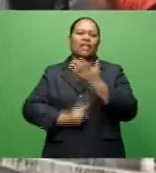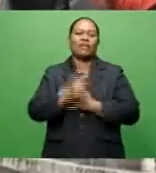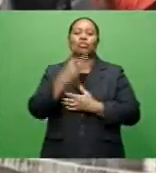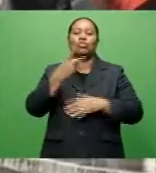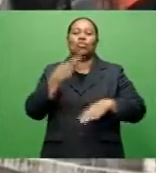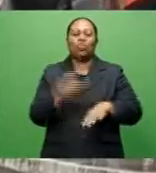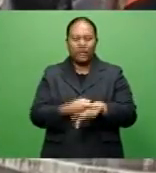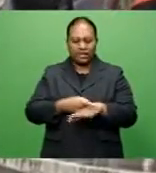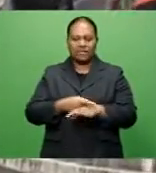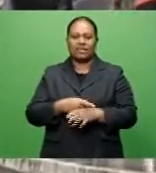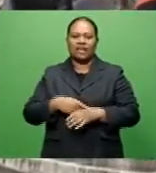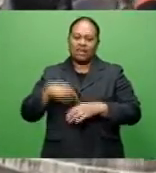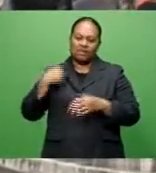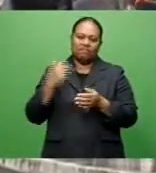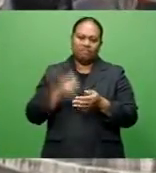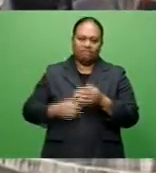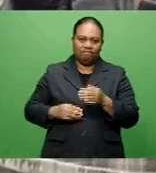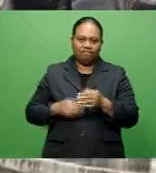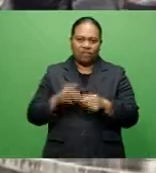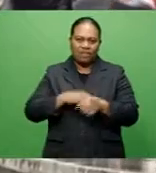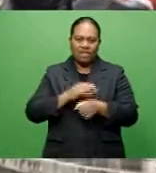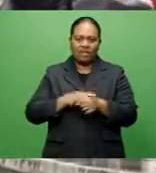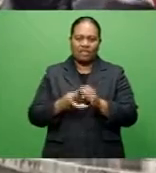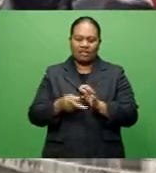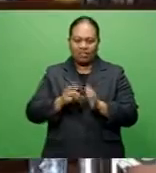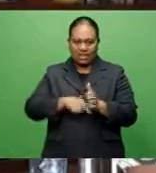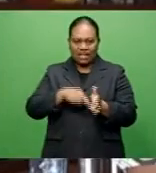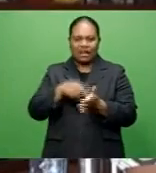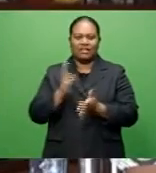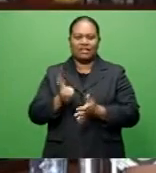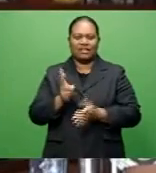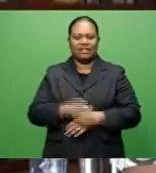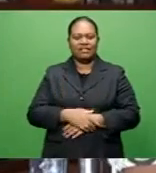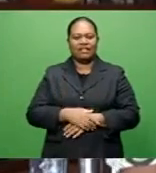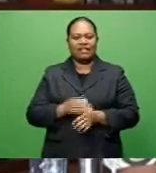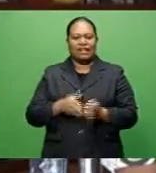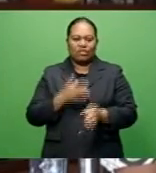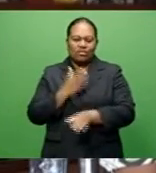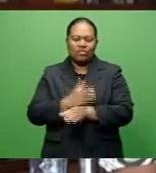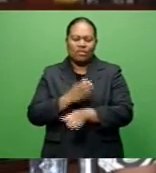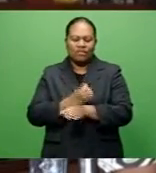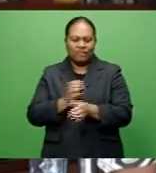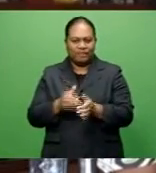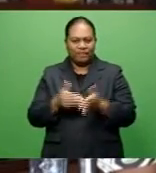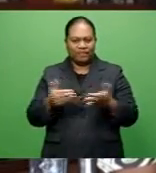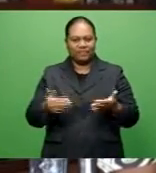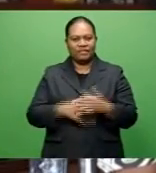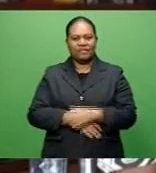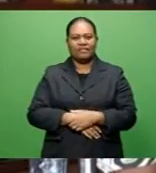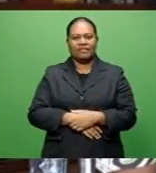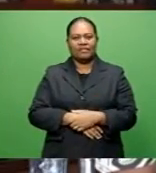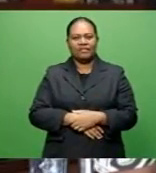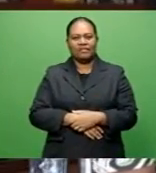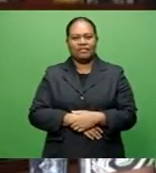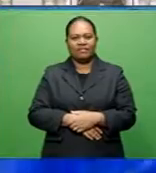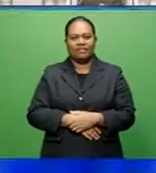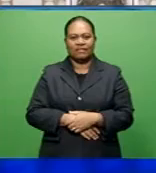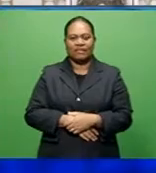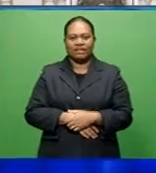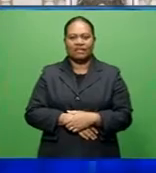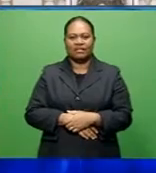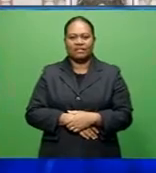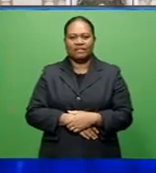to return to normal. He hopes businesses will be fully operational in lesser time. Kelly Vazala, FBC News.